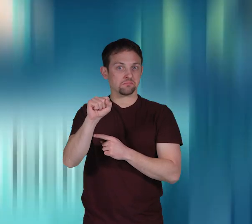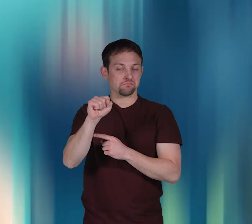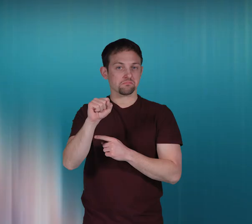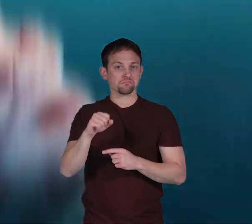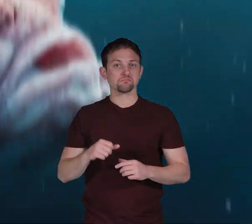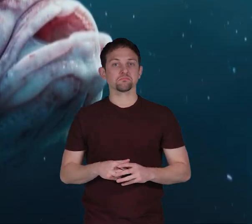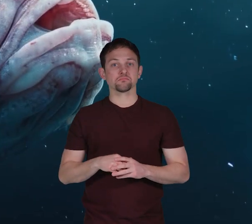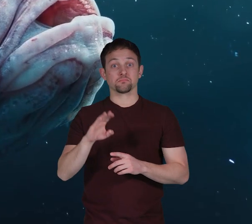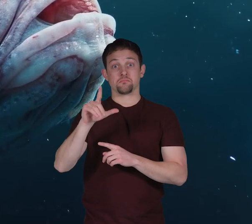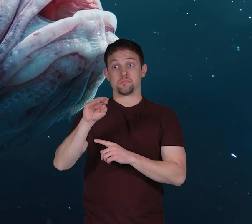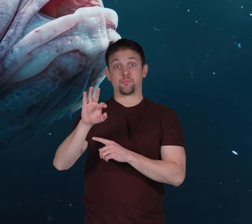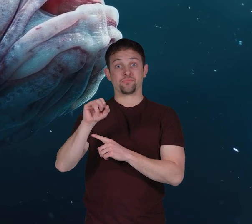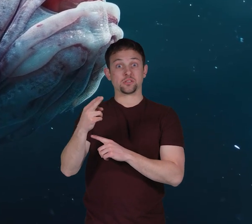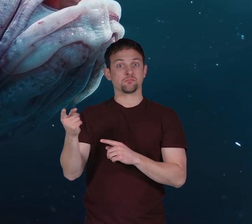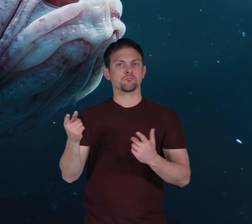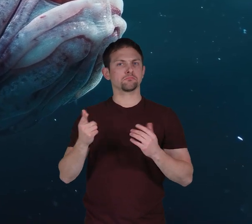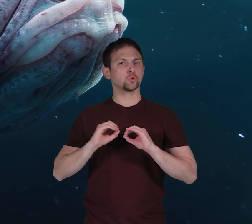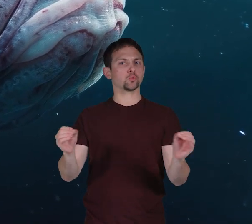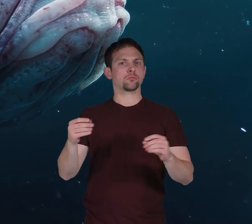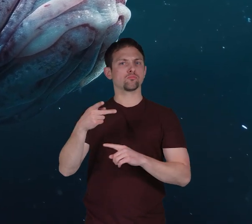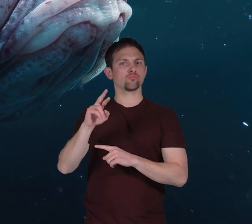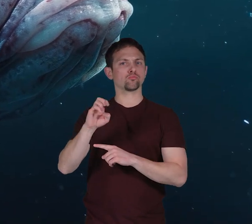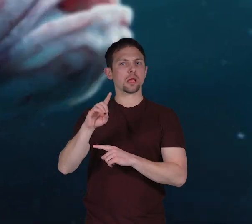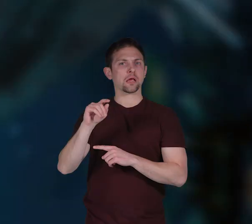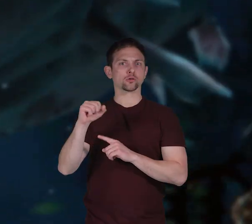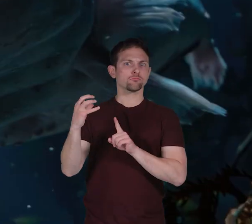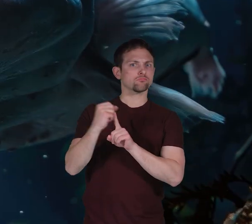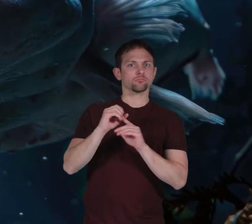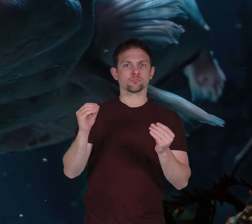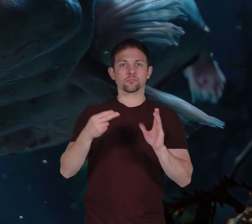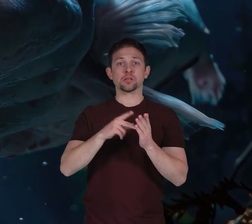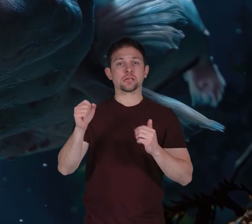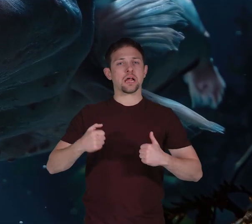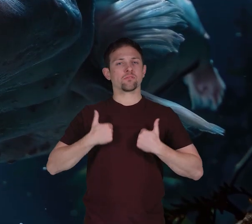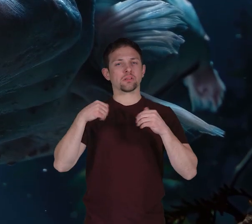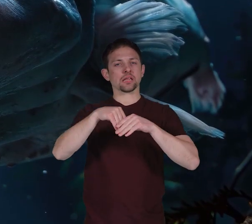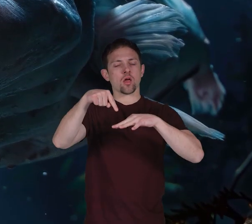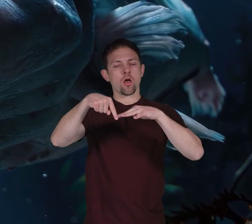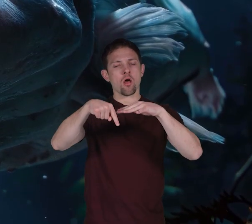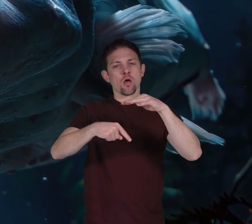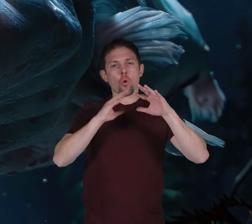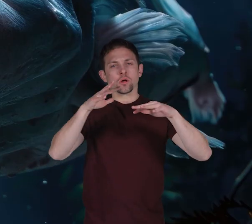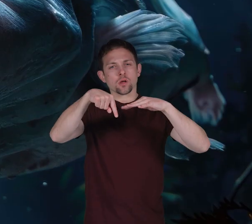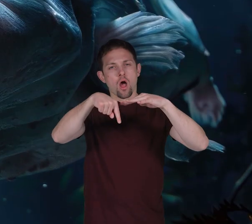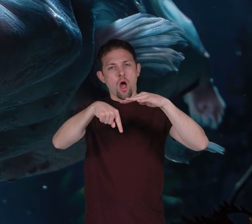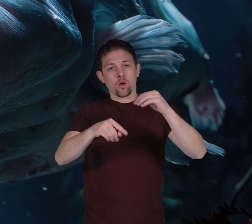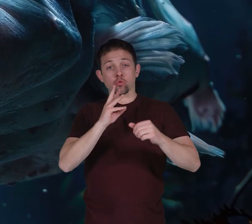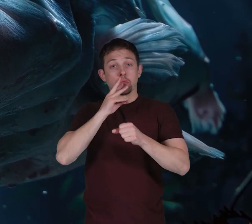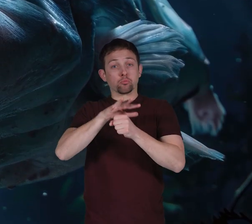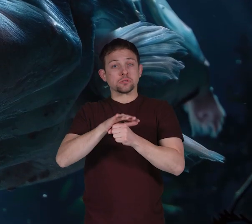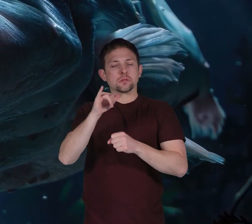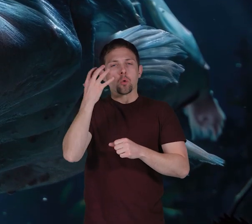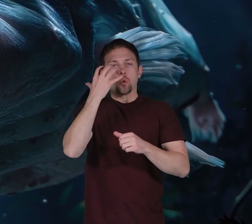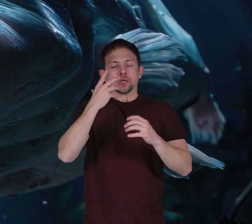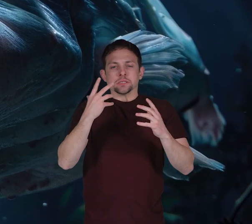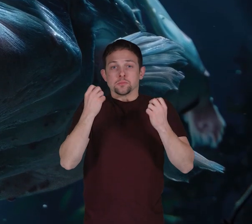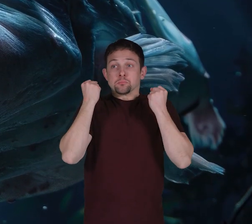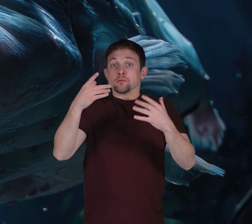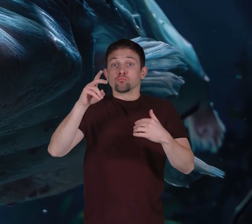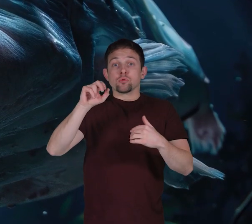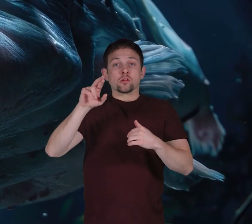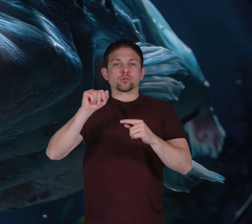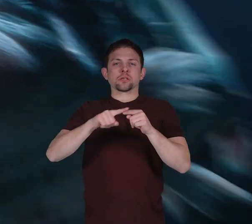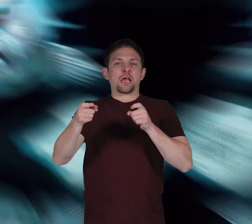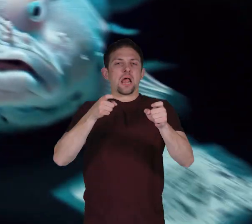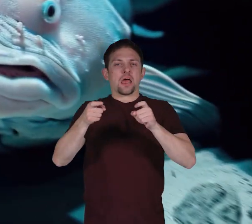the blobfish has no predators they live so far down in the ocean that the water pressure is too intense for